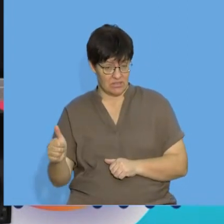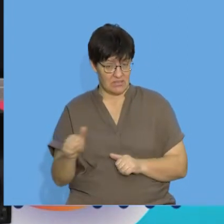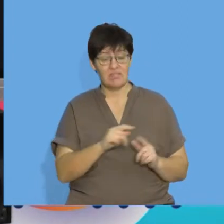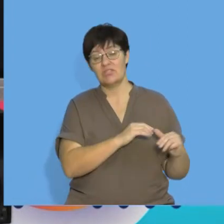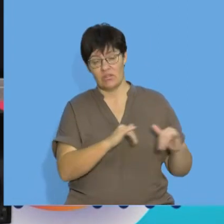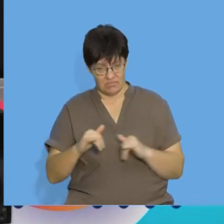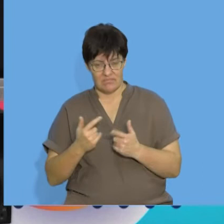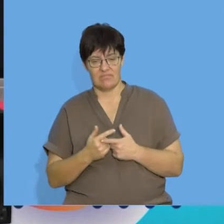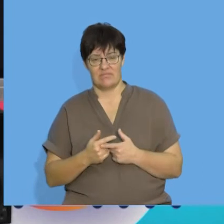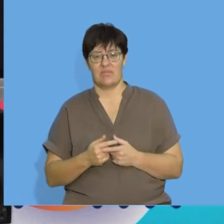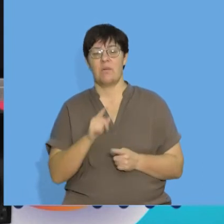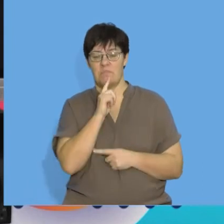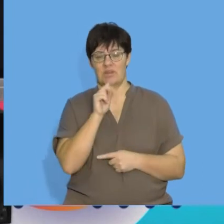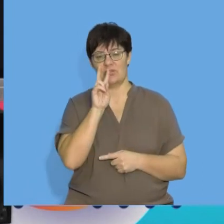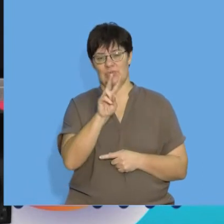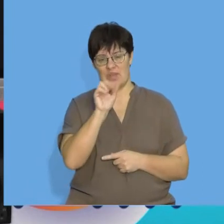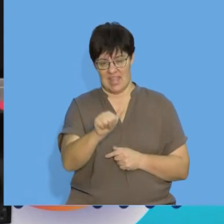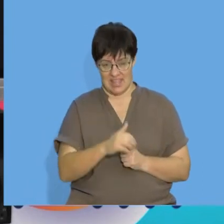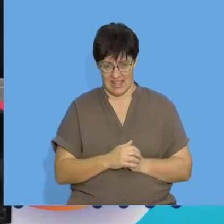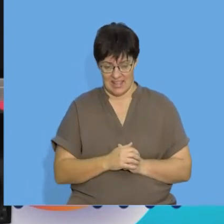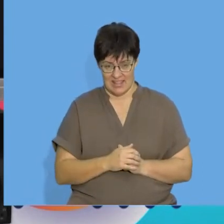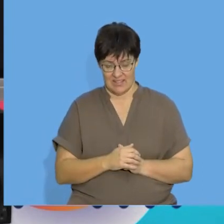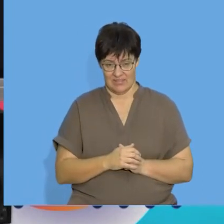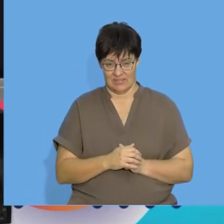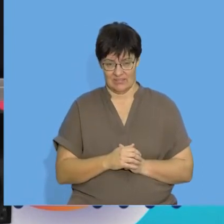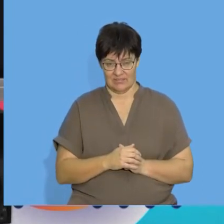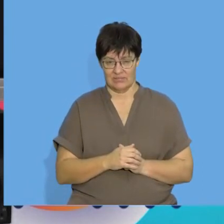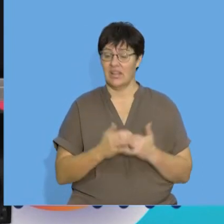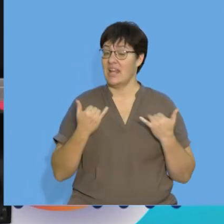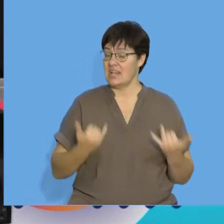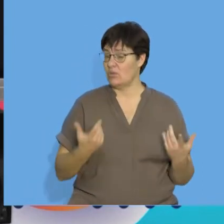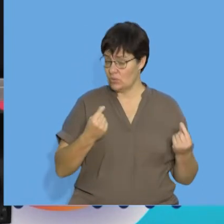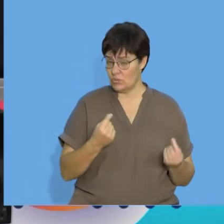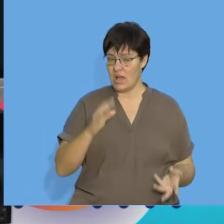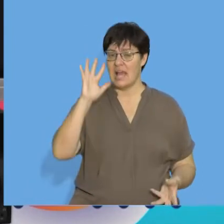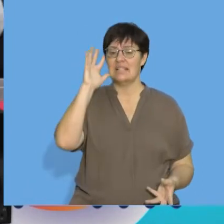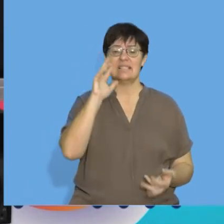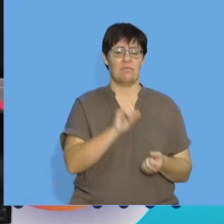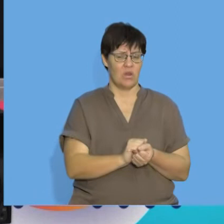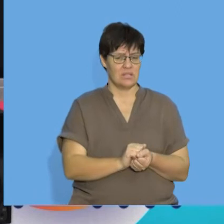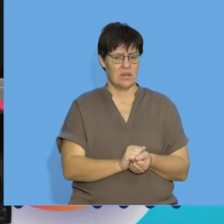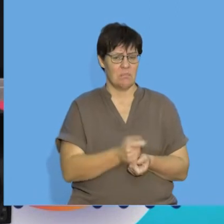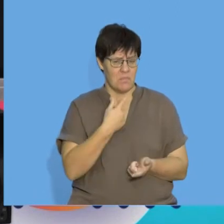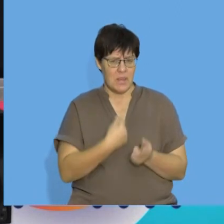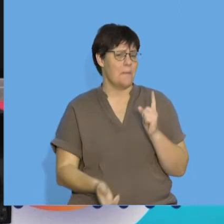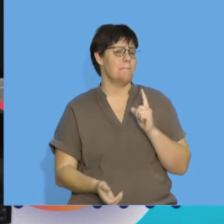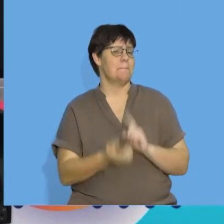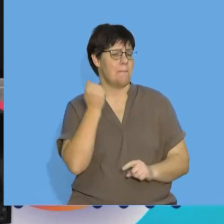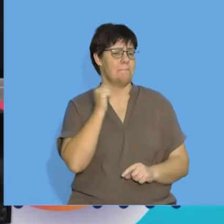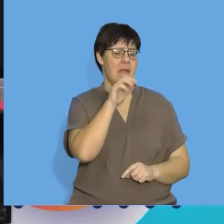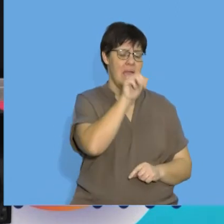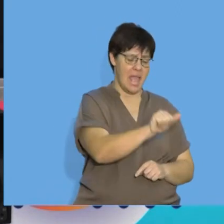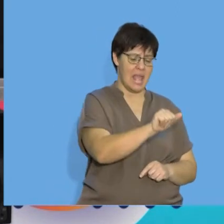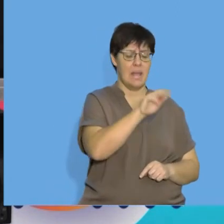differences would be equal to 2 a. So what I'm going to do is I'm going to summarize how we could determine